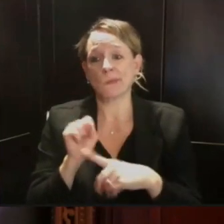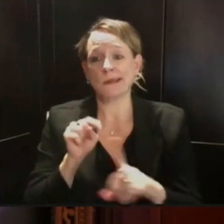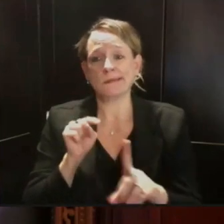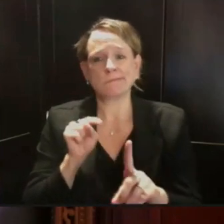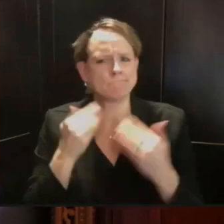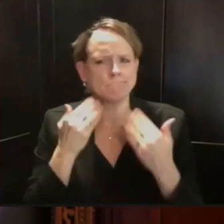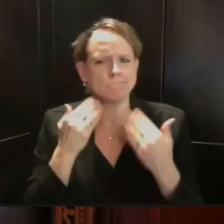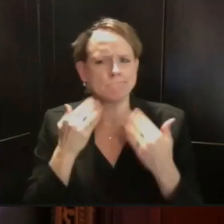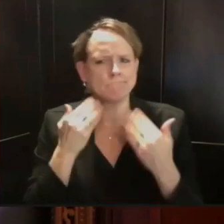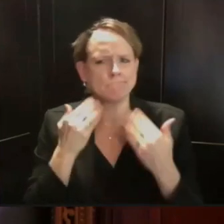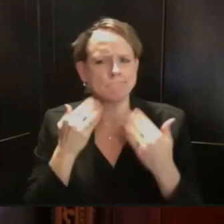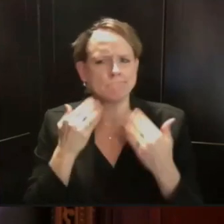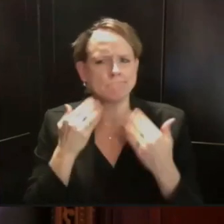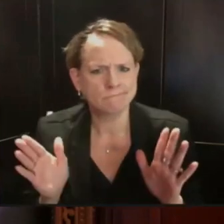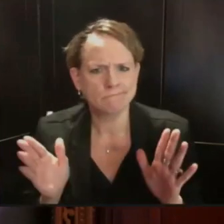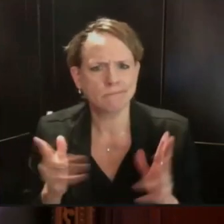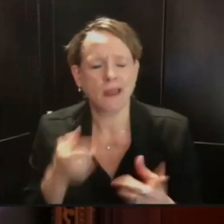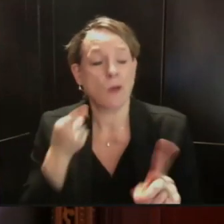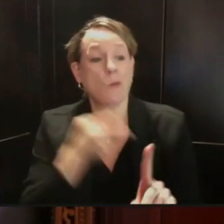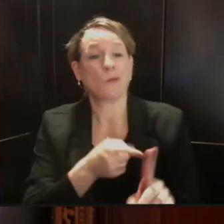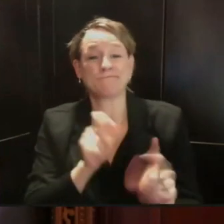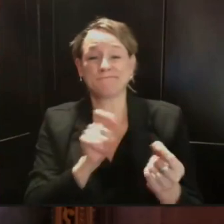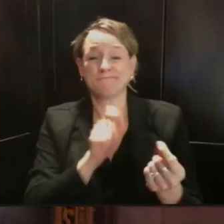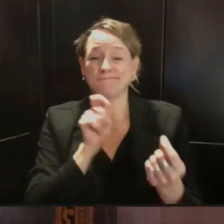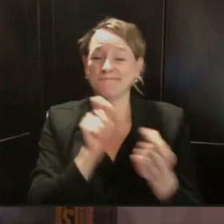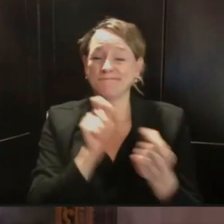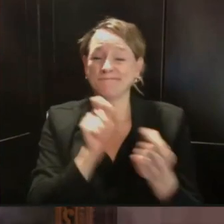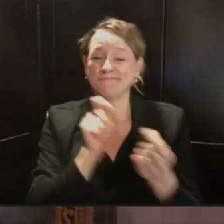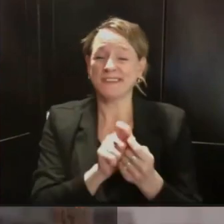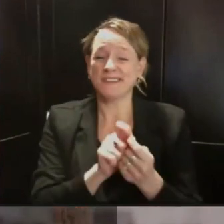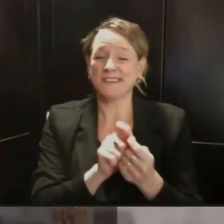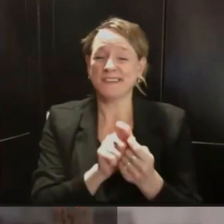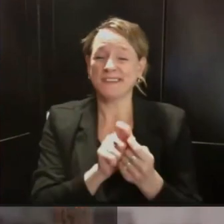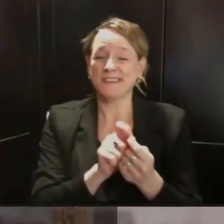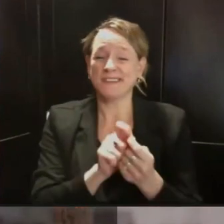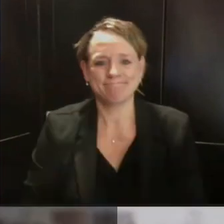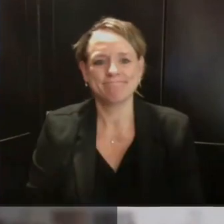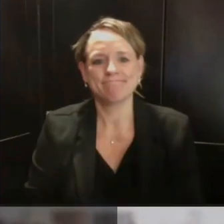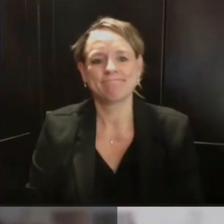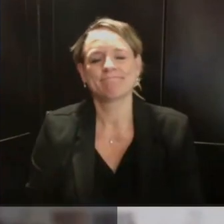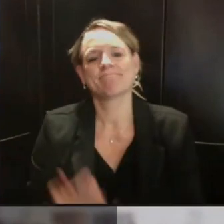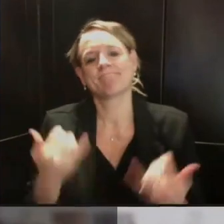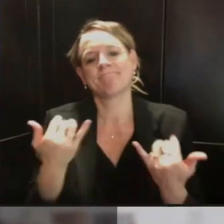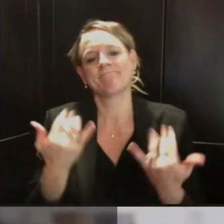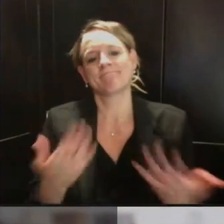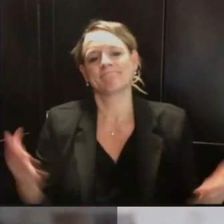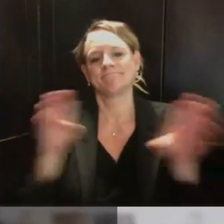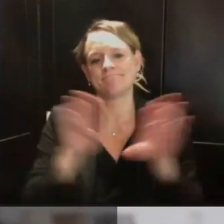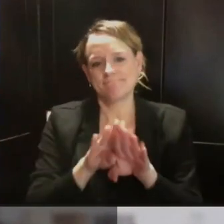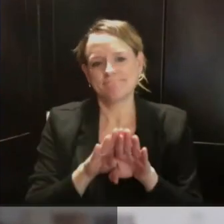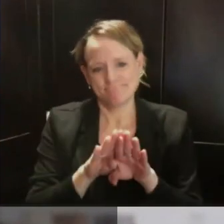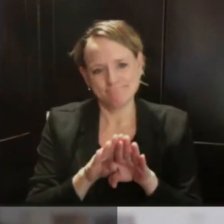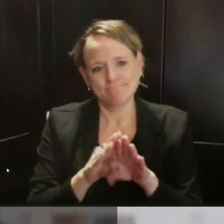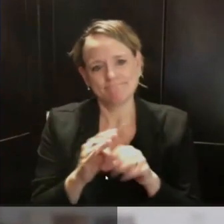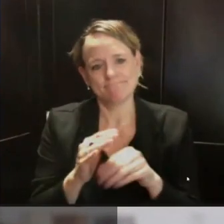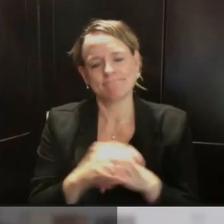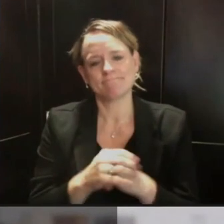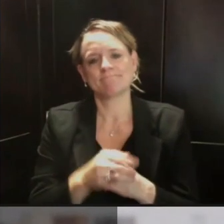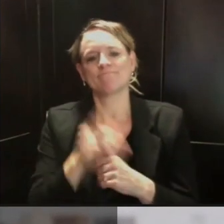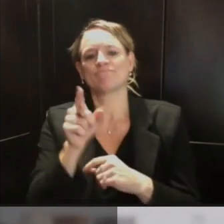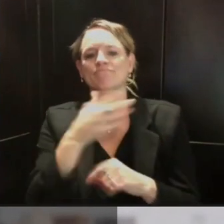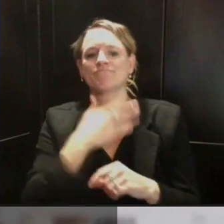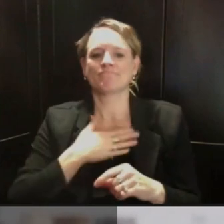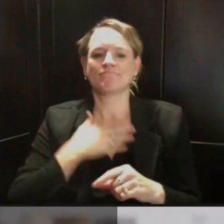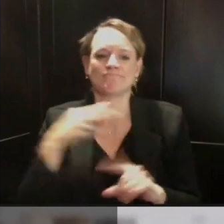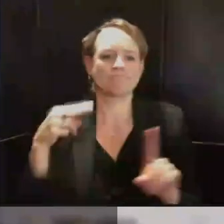And that concludes today's briefing. Please continue to monitor the DHS COVID-19 webpages for data and guidance. Additional information